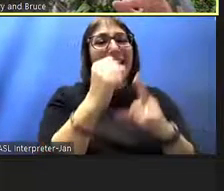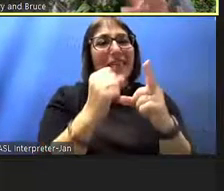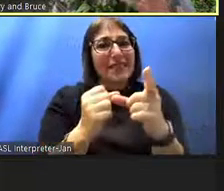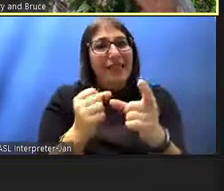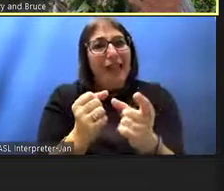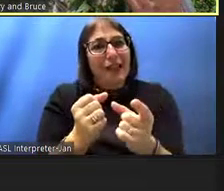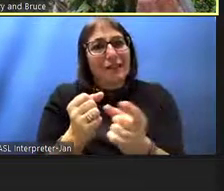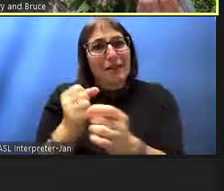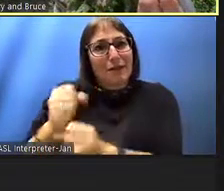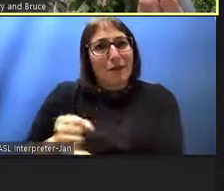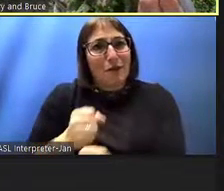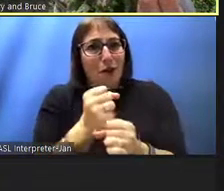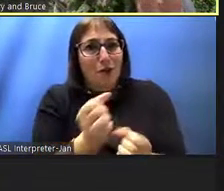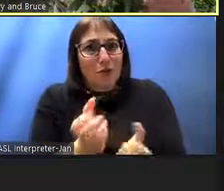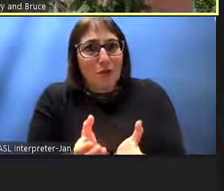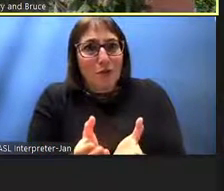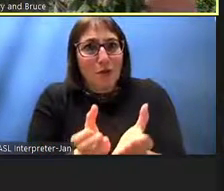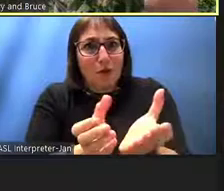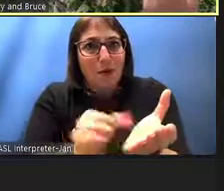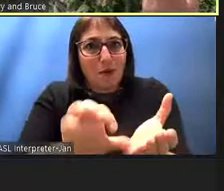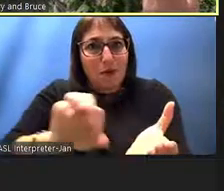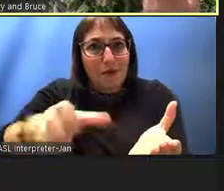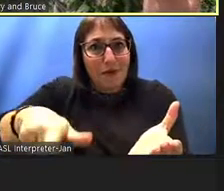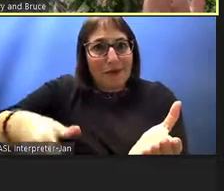part of this uh voyaging craft